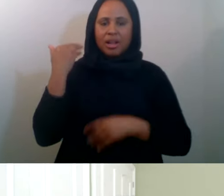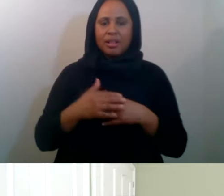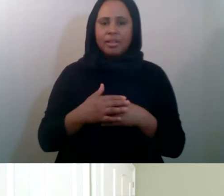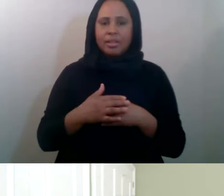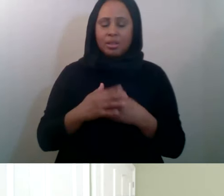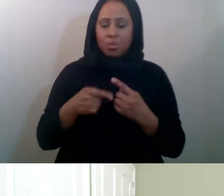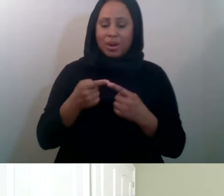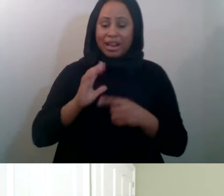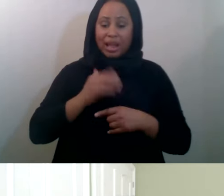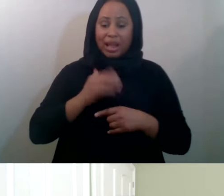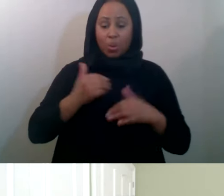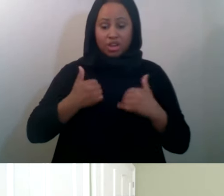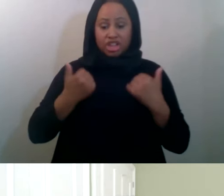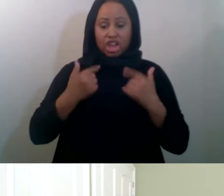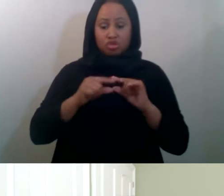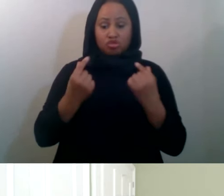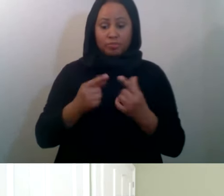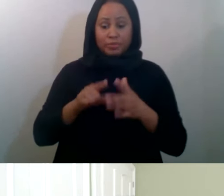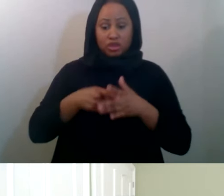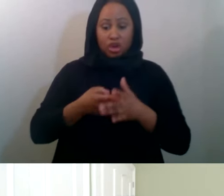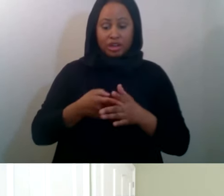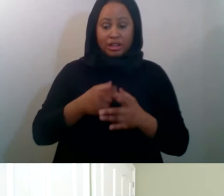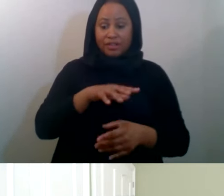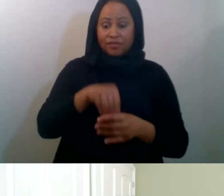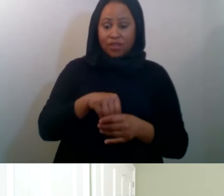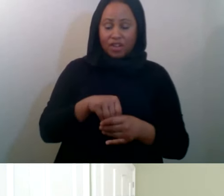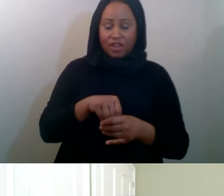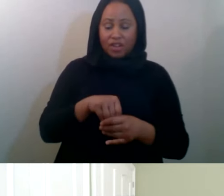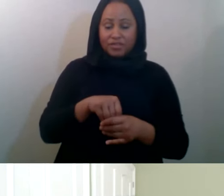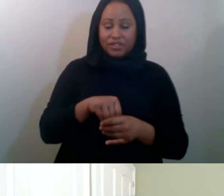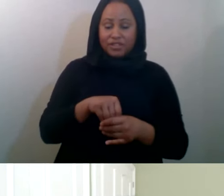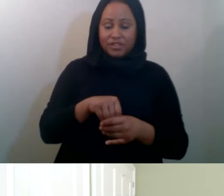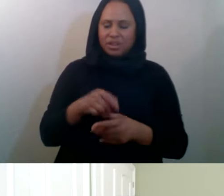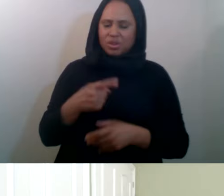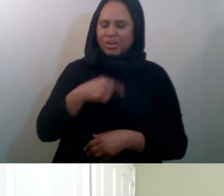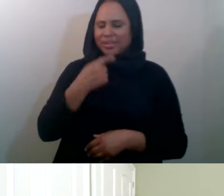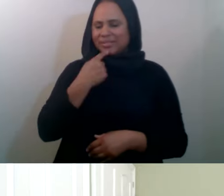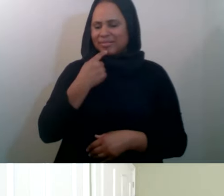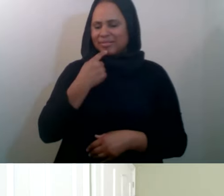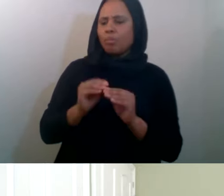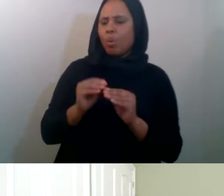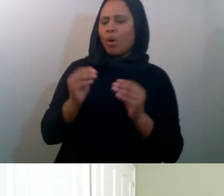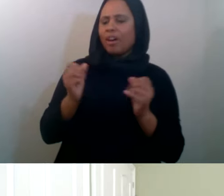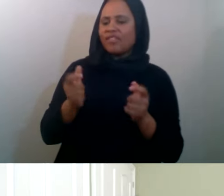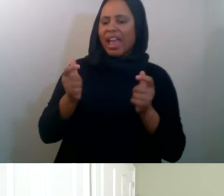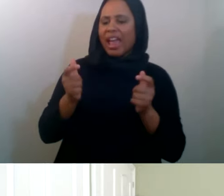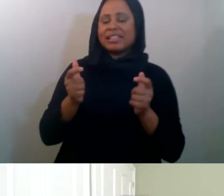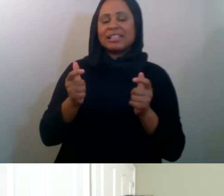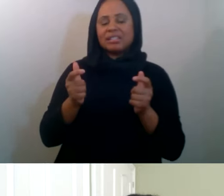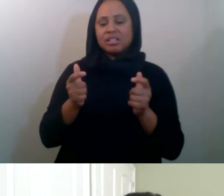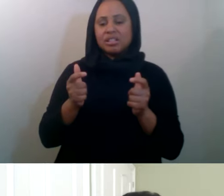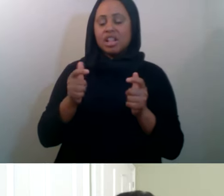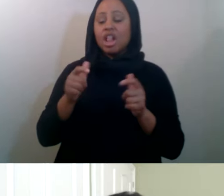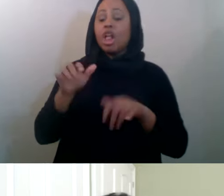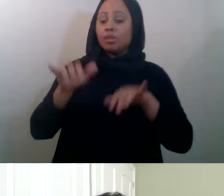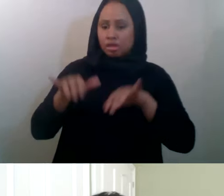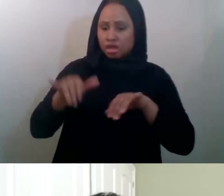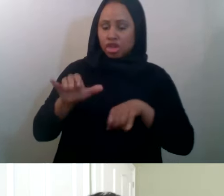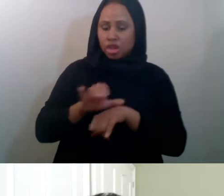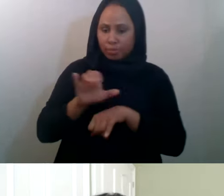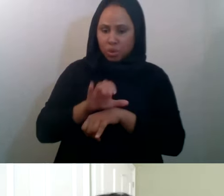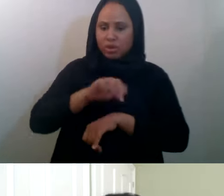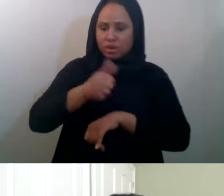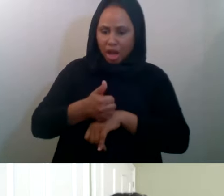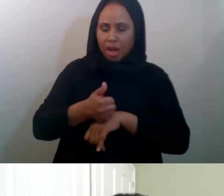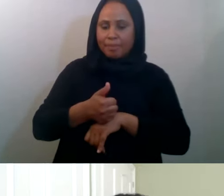group came on, we were more of, let's make this faster. Let's make this electronic and let's make a database versus going